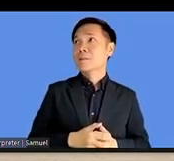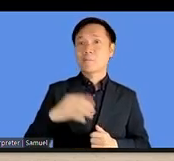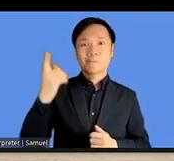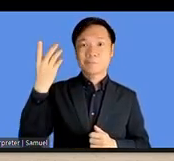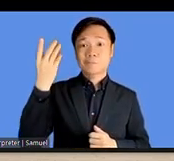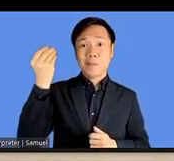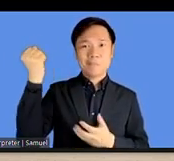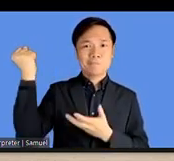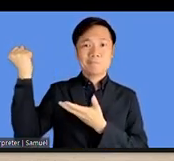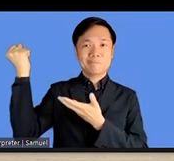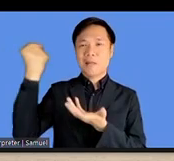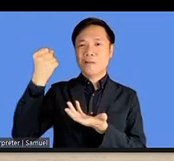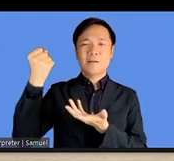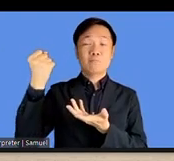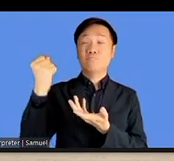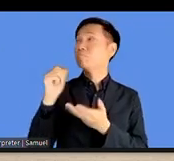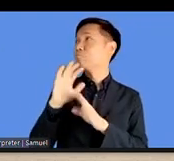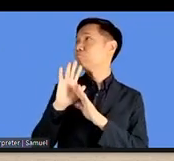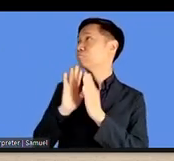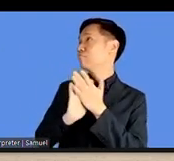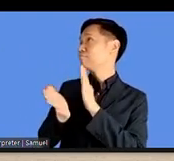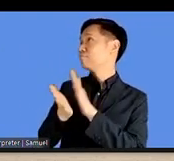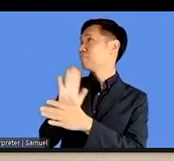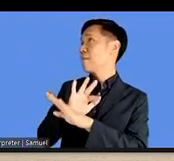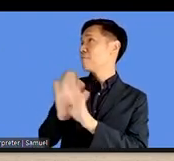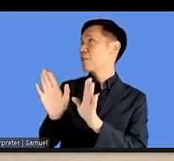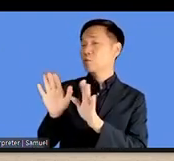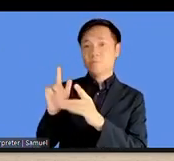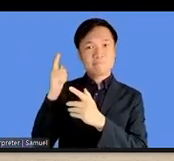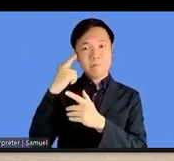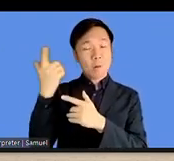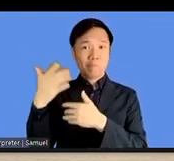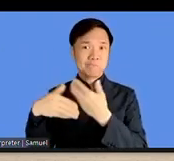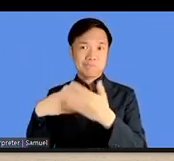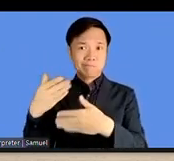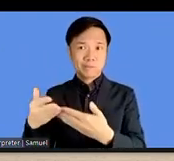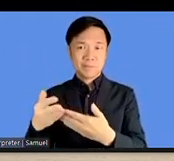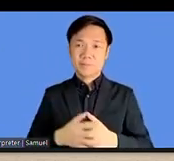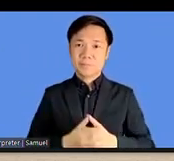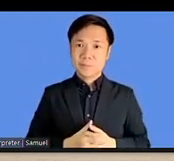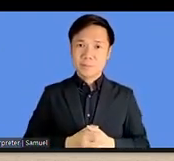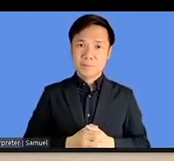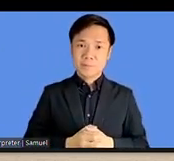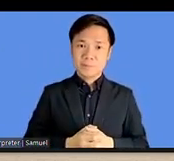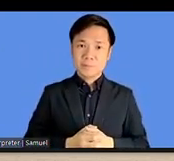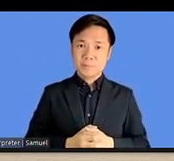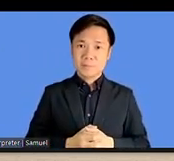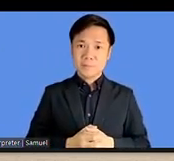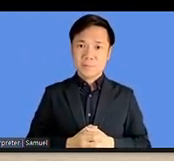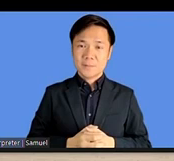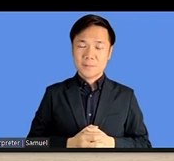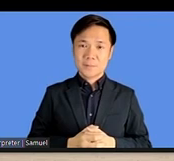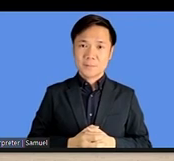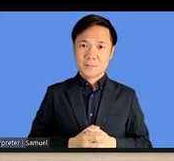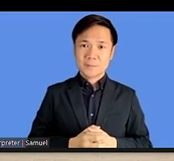their work or their, their development or, or, their designs. I mean, there was a, um,